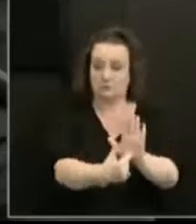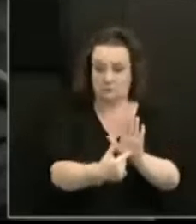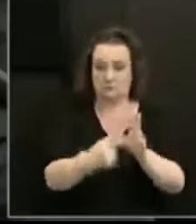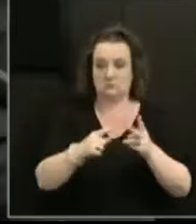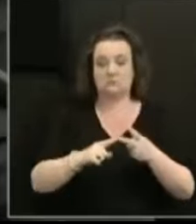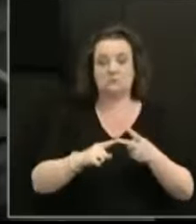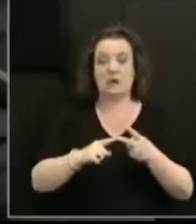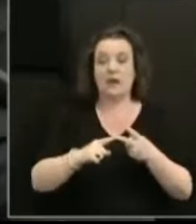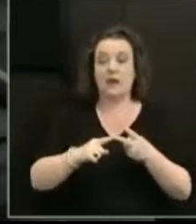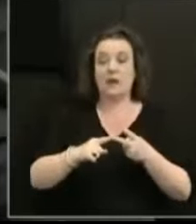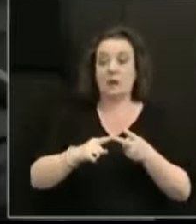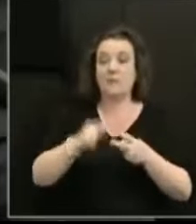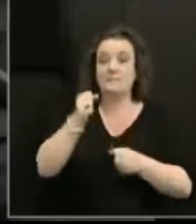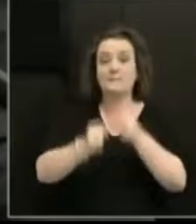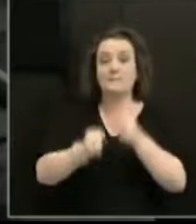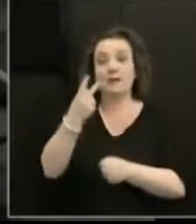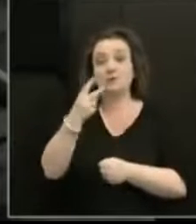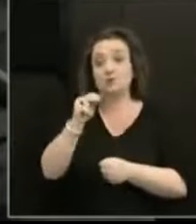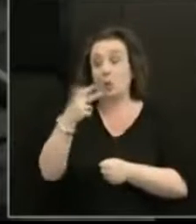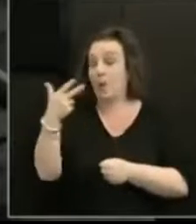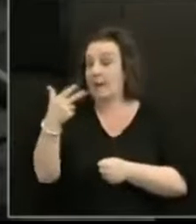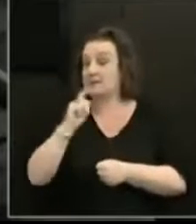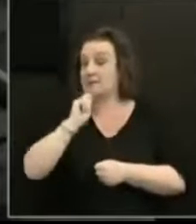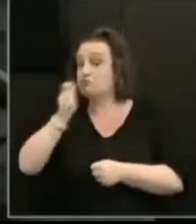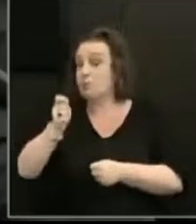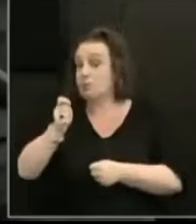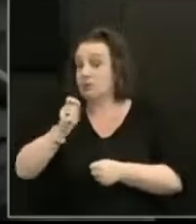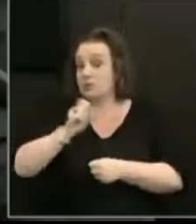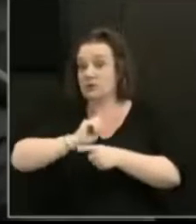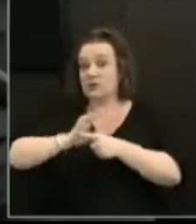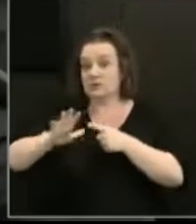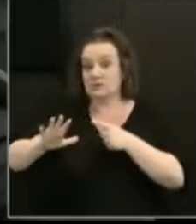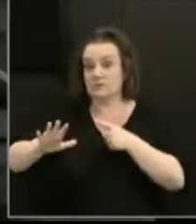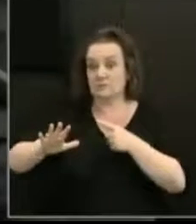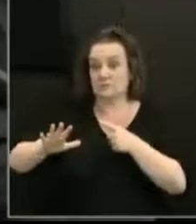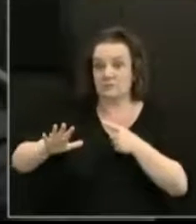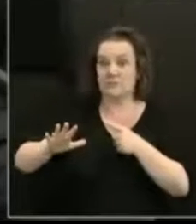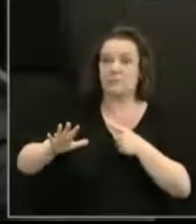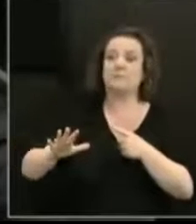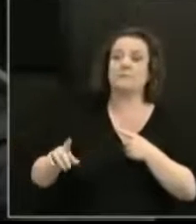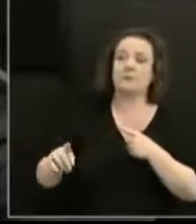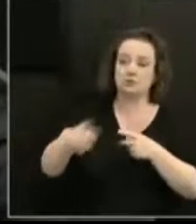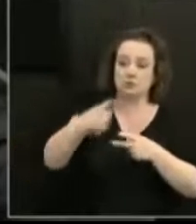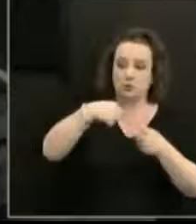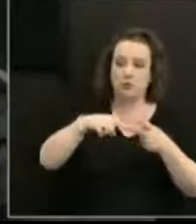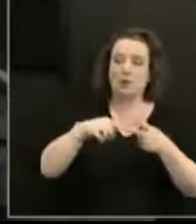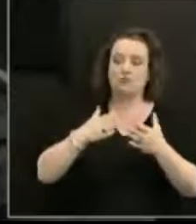March 2018 report of the Special Rapporteur on the Rights of Persons with Disabilities.